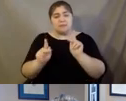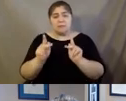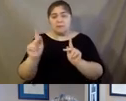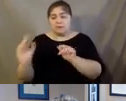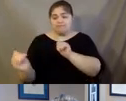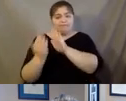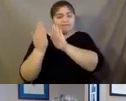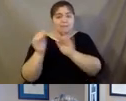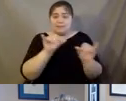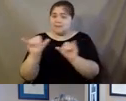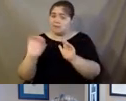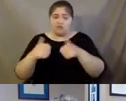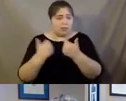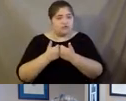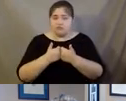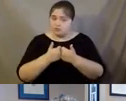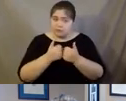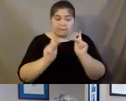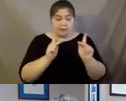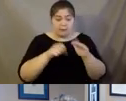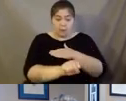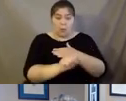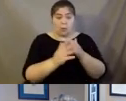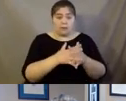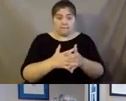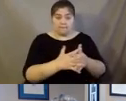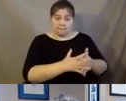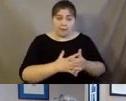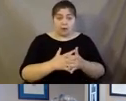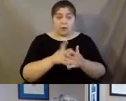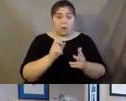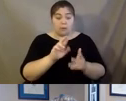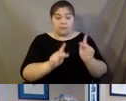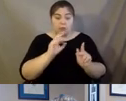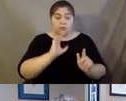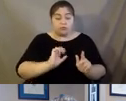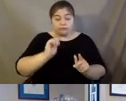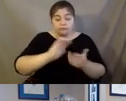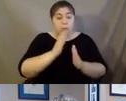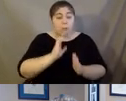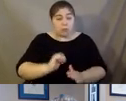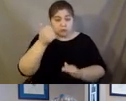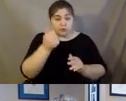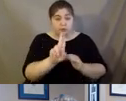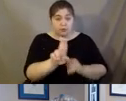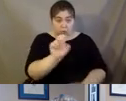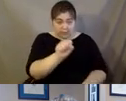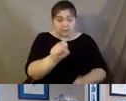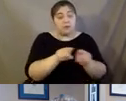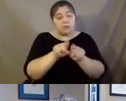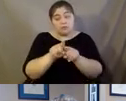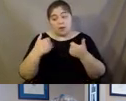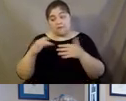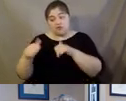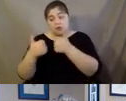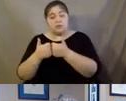challenges that, um, people born in the U.S. or people who have aged in the U.S. face with the additional challenge often of a language